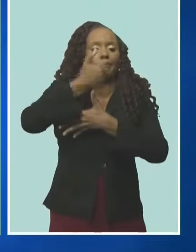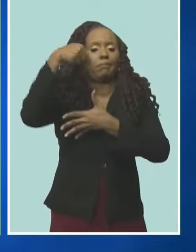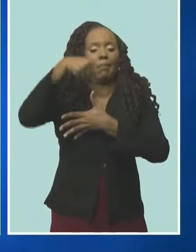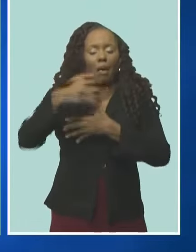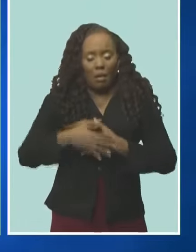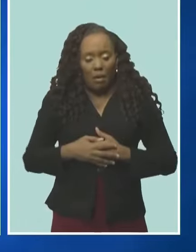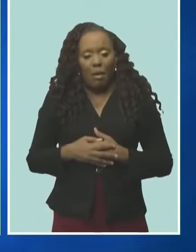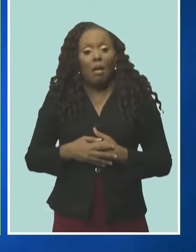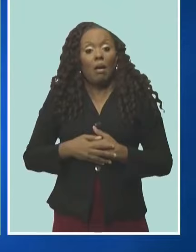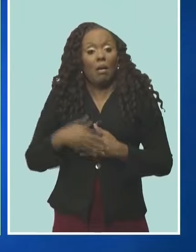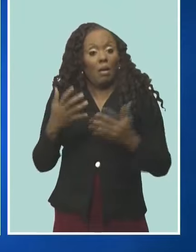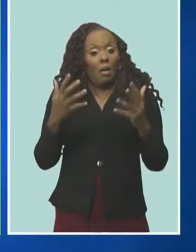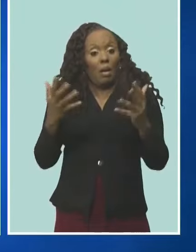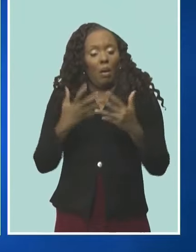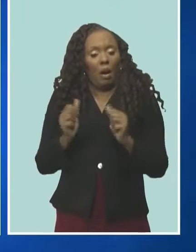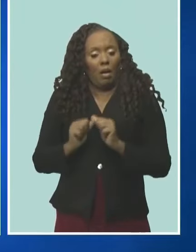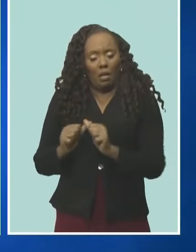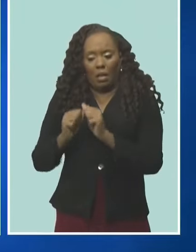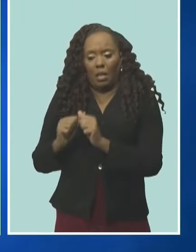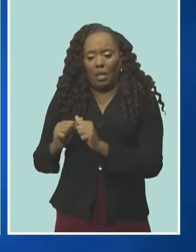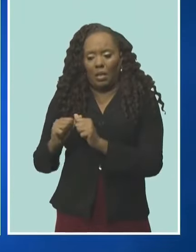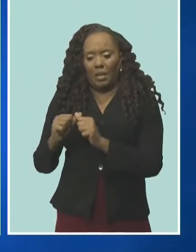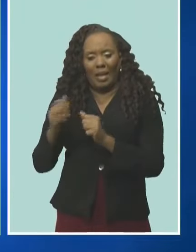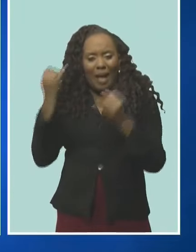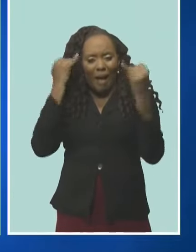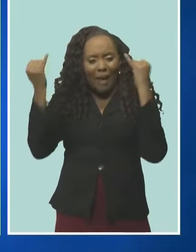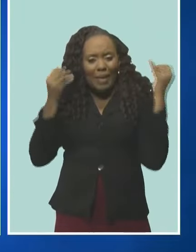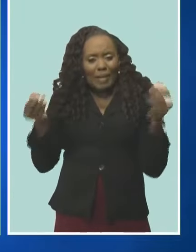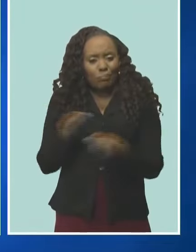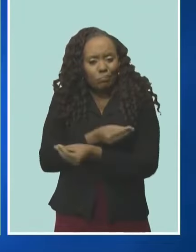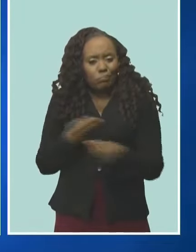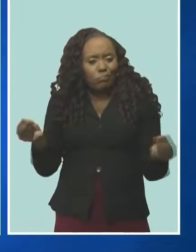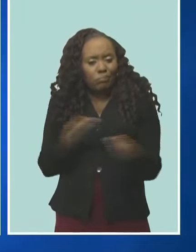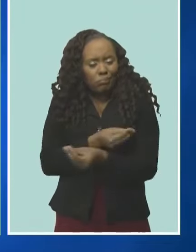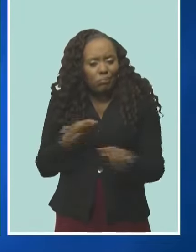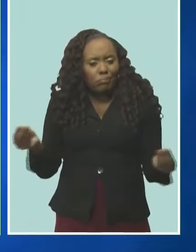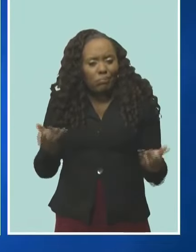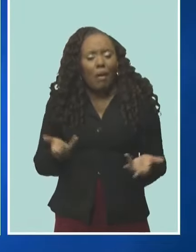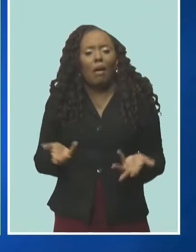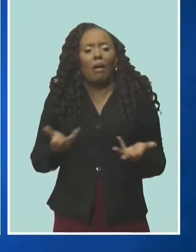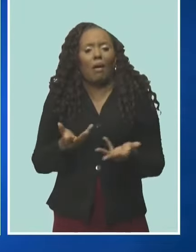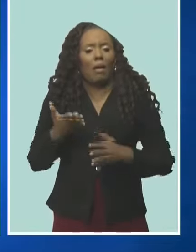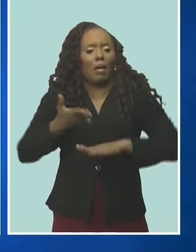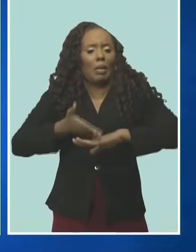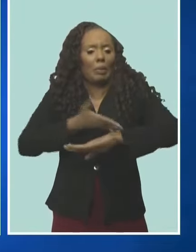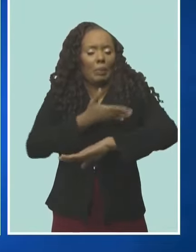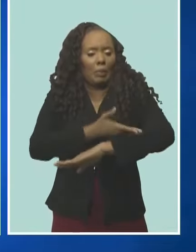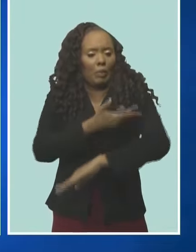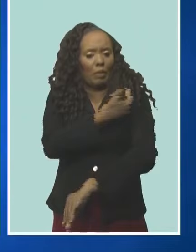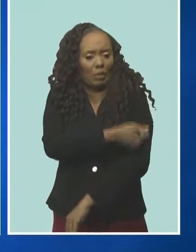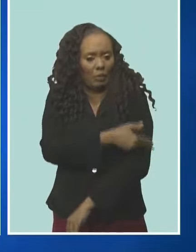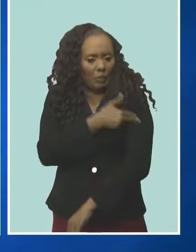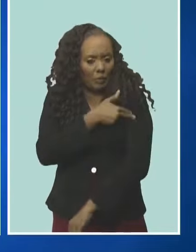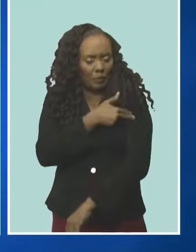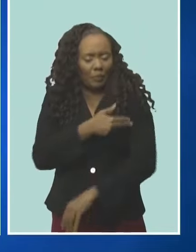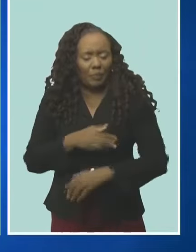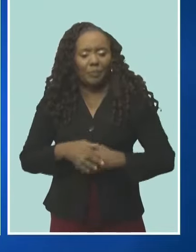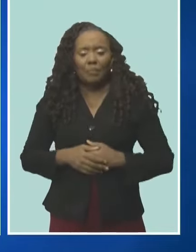can continue to share our ideas and to improve the institution as a whole.